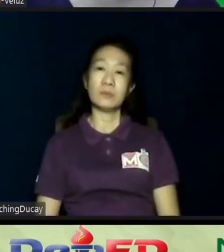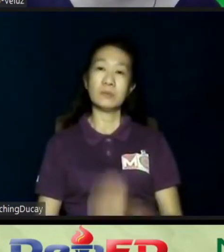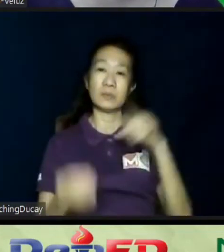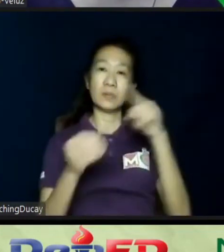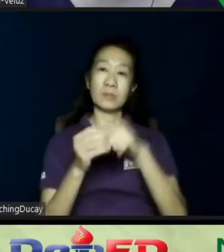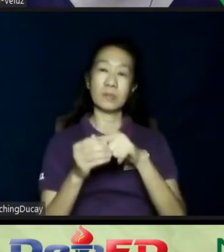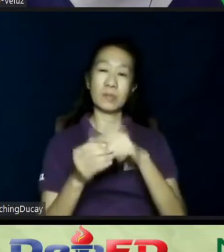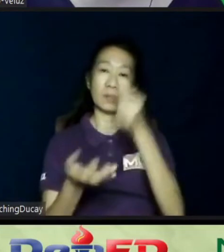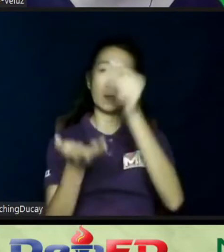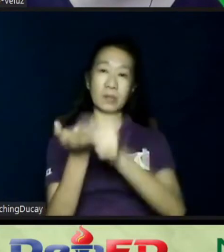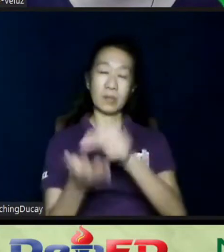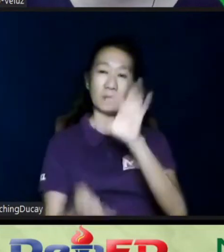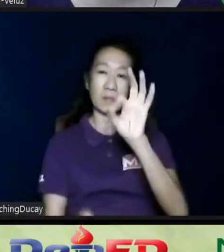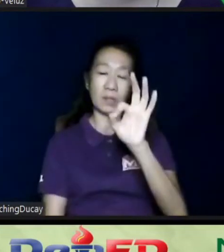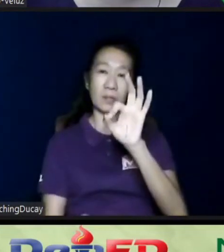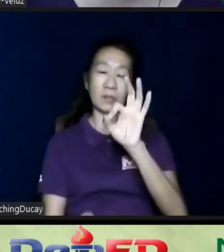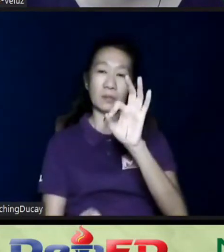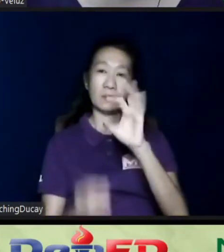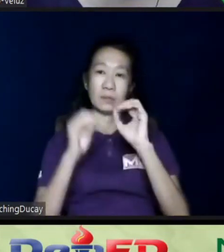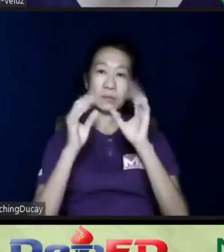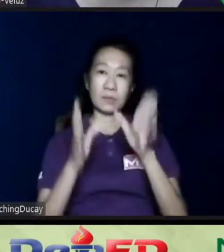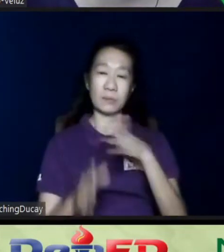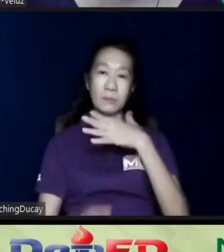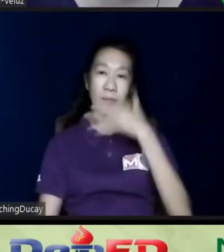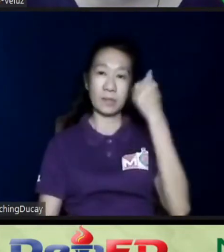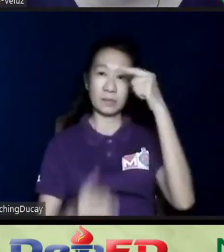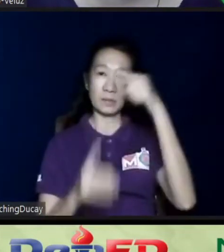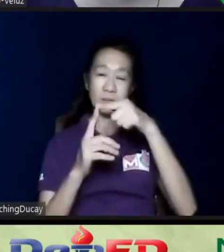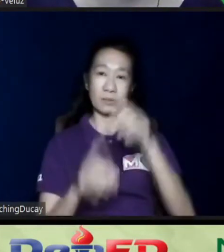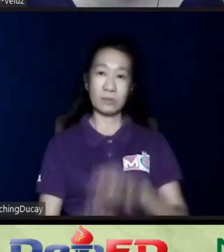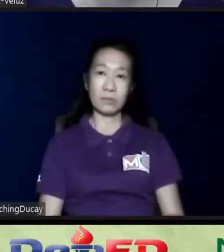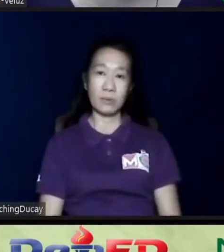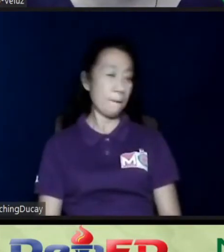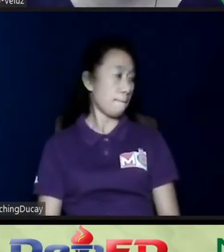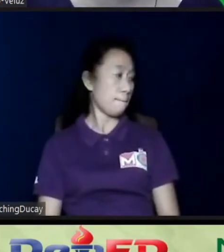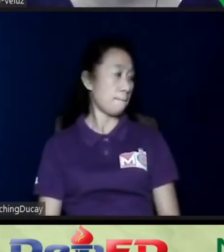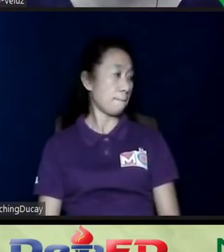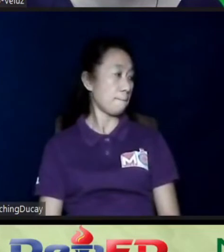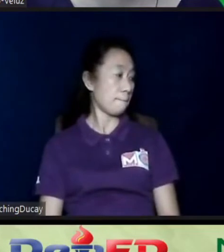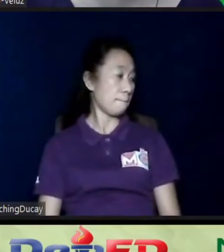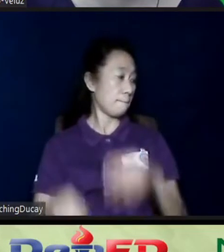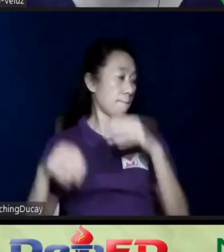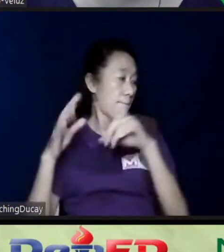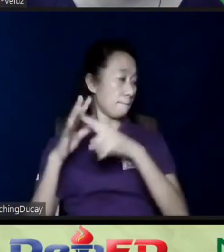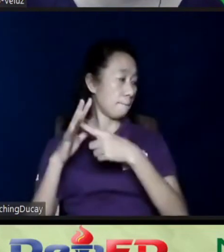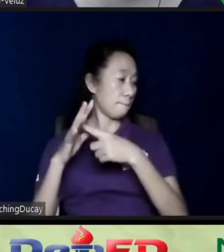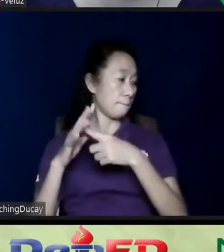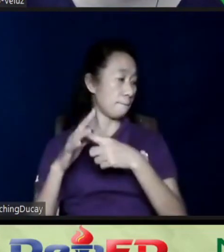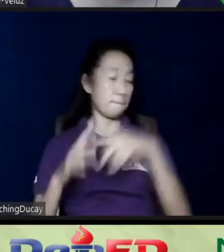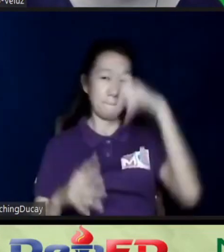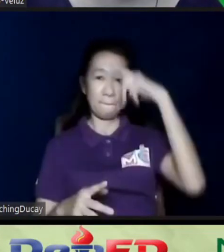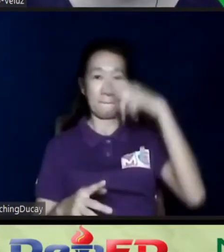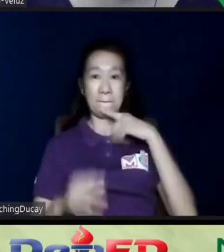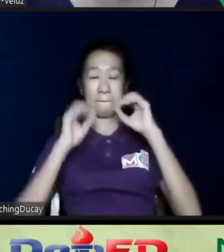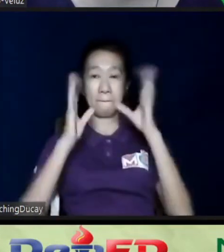grade 9 students, it's best to organize that parent-teacher conference